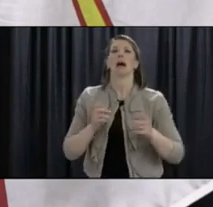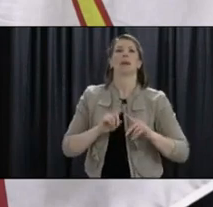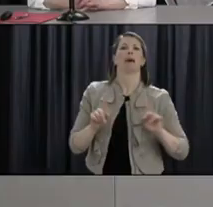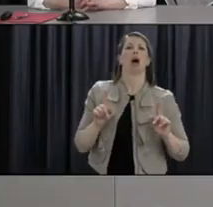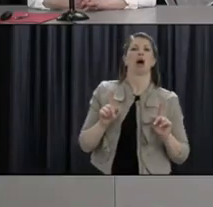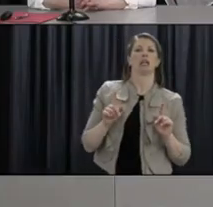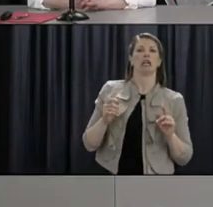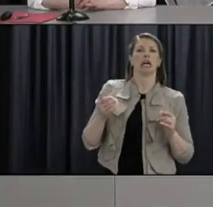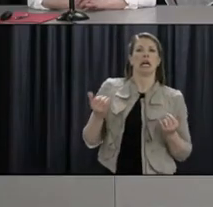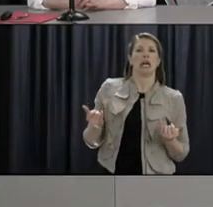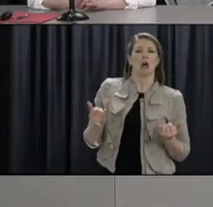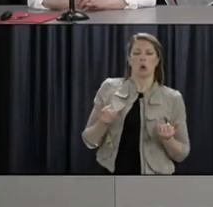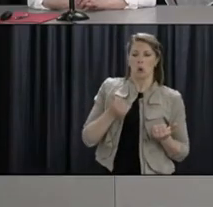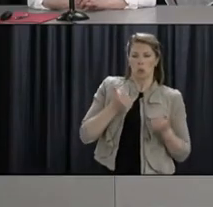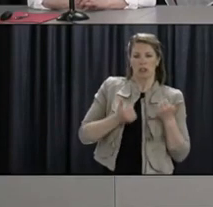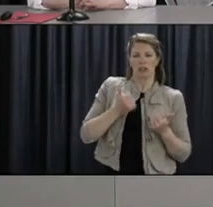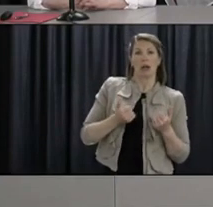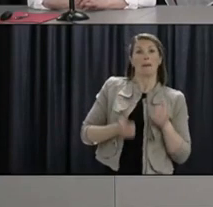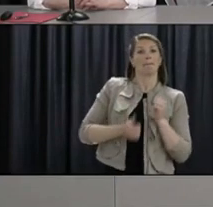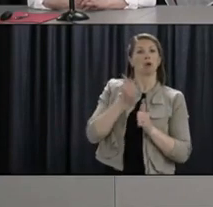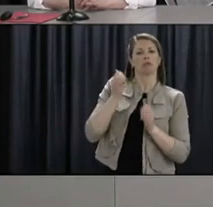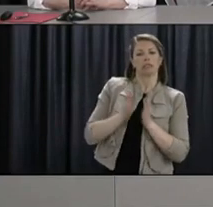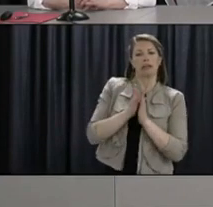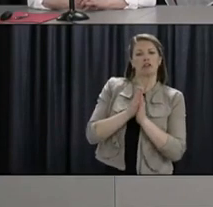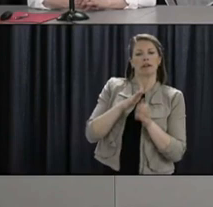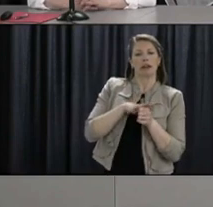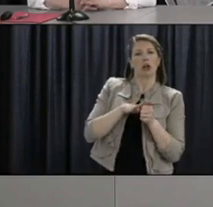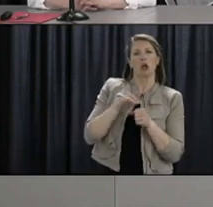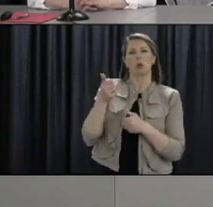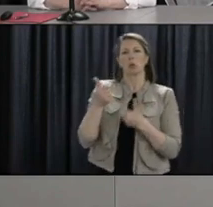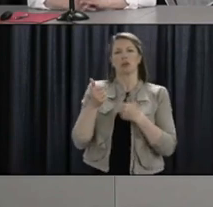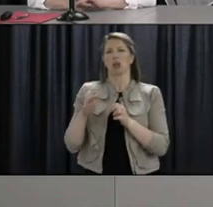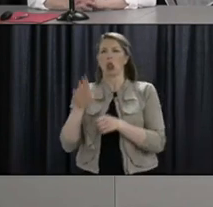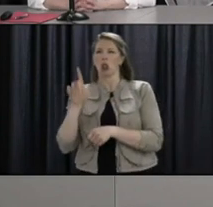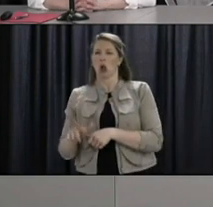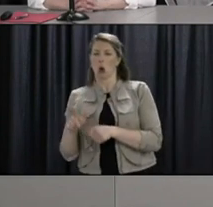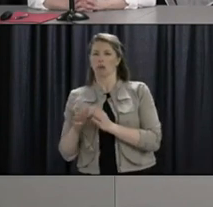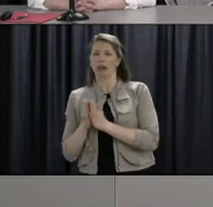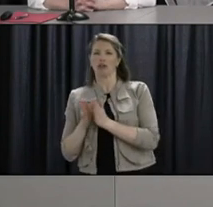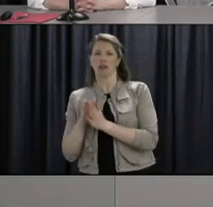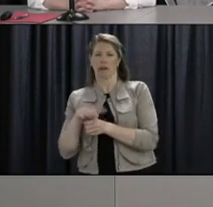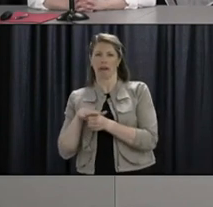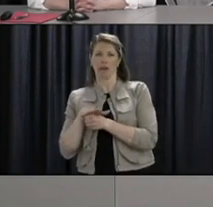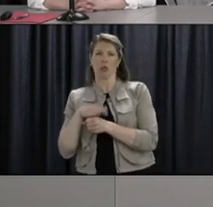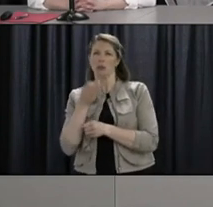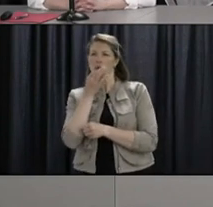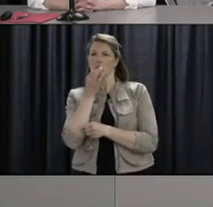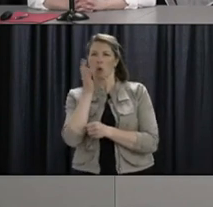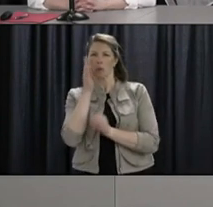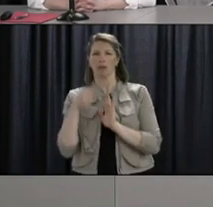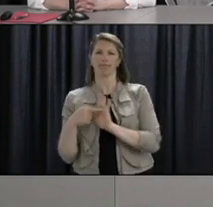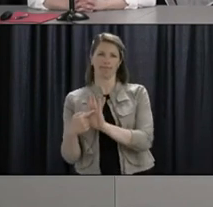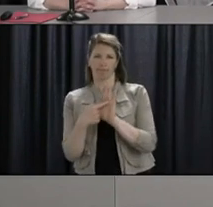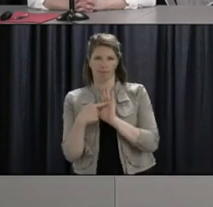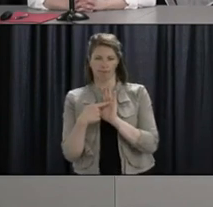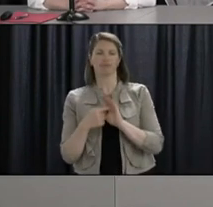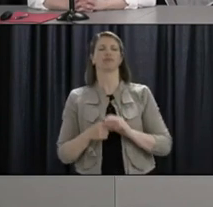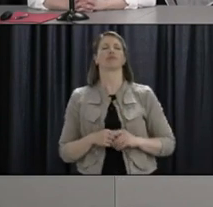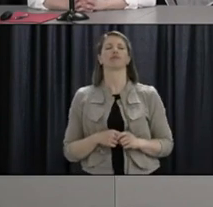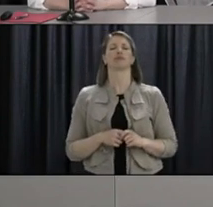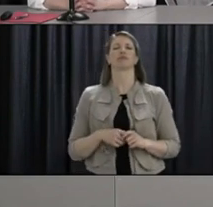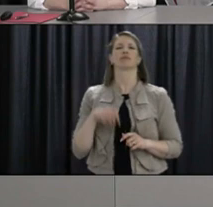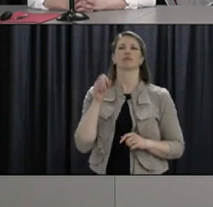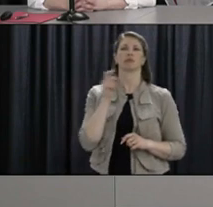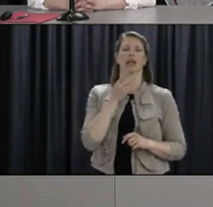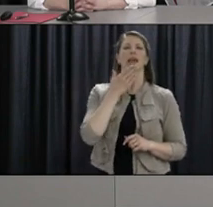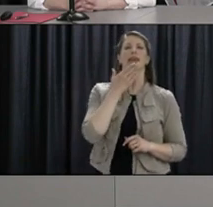Okay. Thank you. And I also wanted to clarify, when you talked about the two different scenarios of